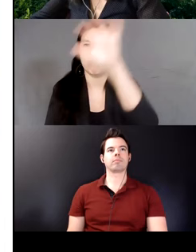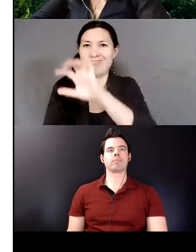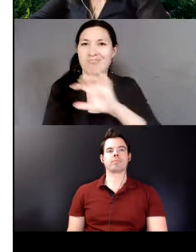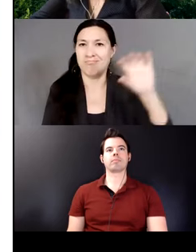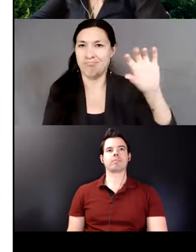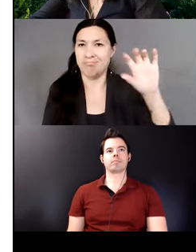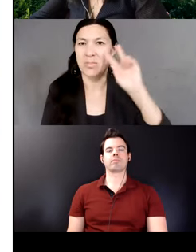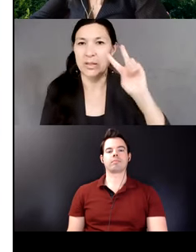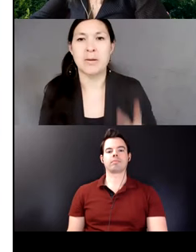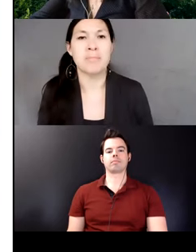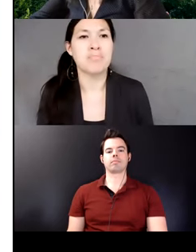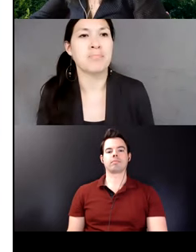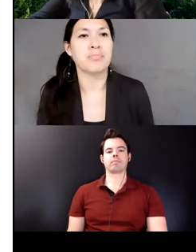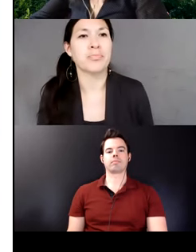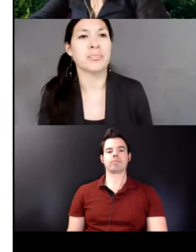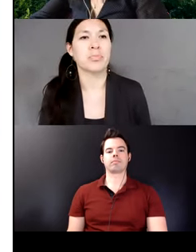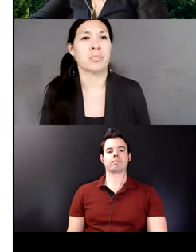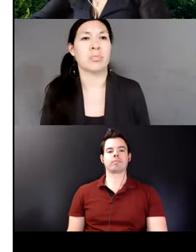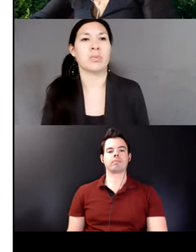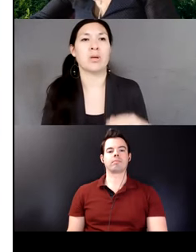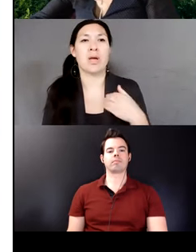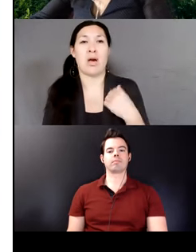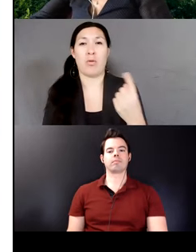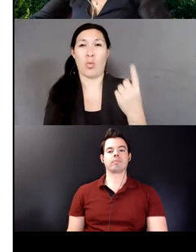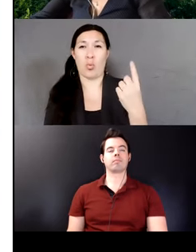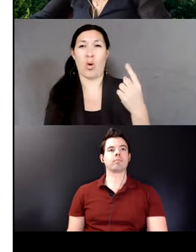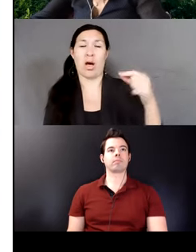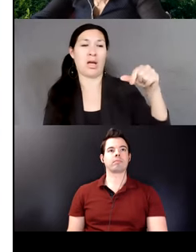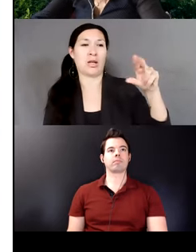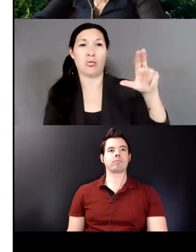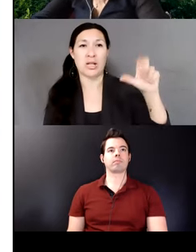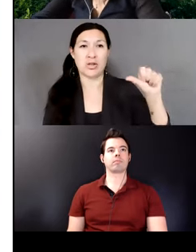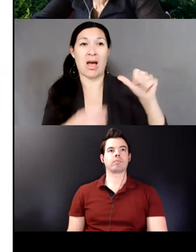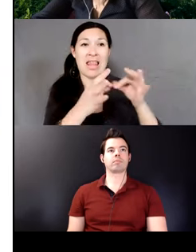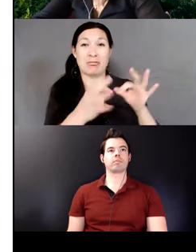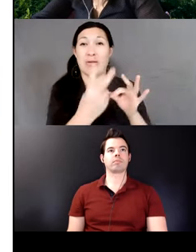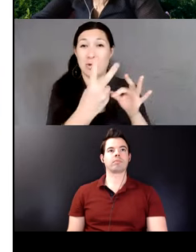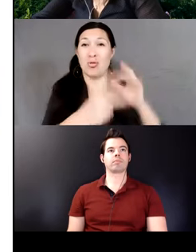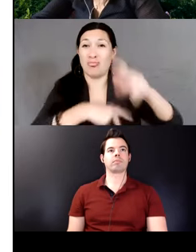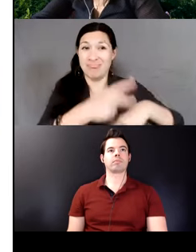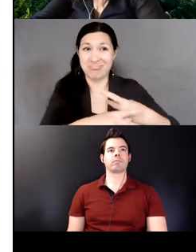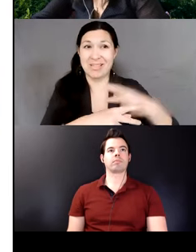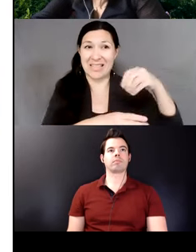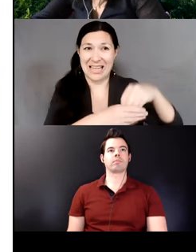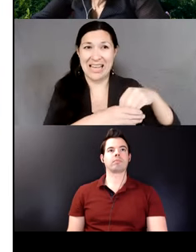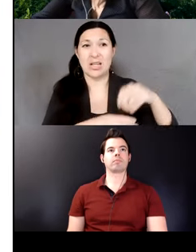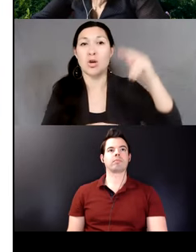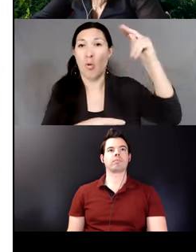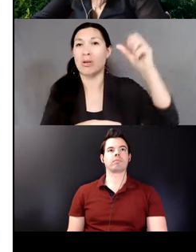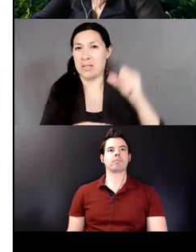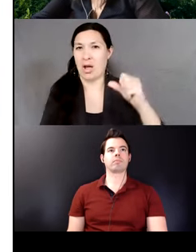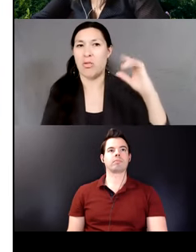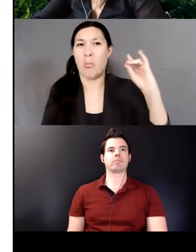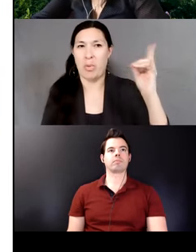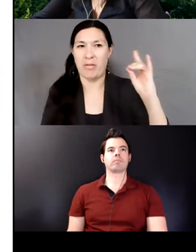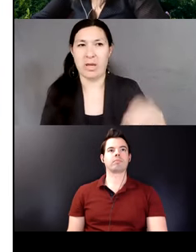Two varieties of one single Quechua language are spoken in Bolivia, the Northern and the Southern. They are